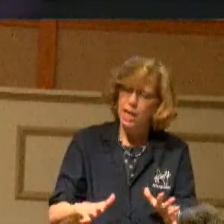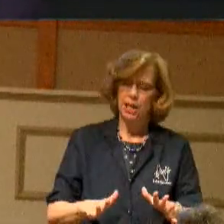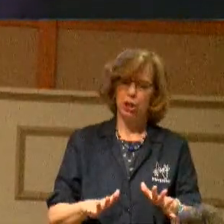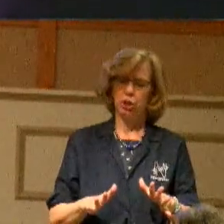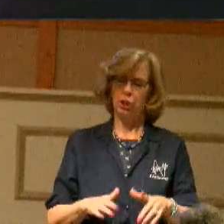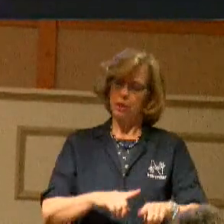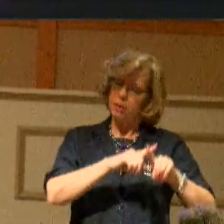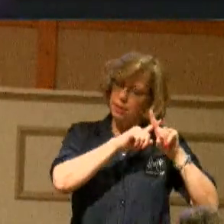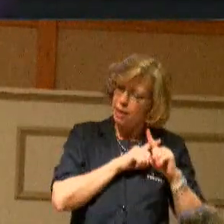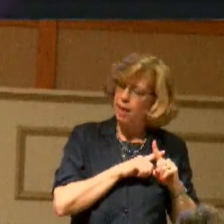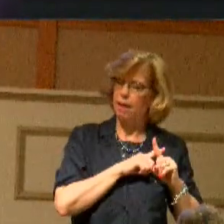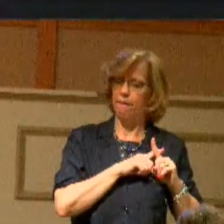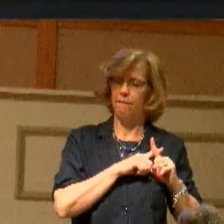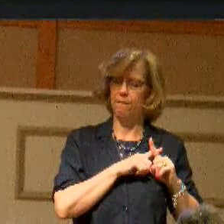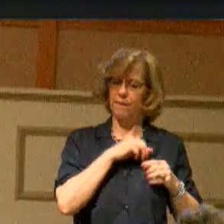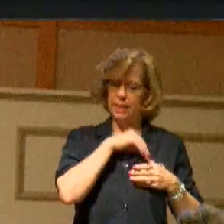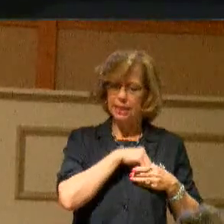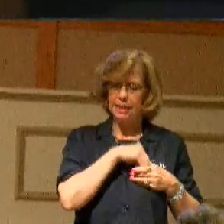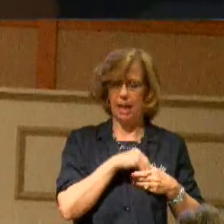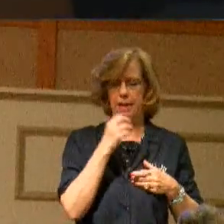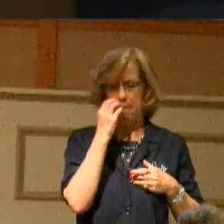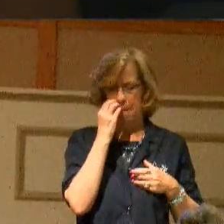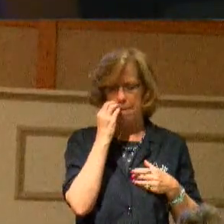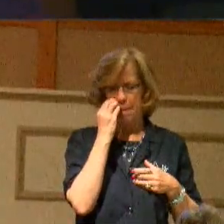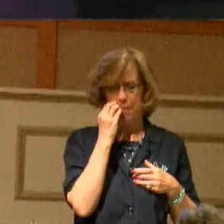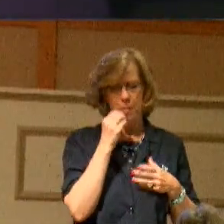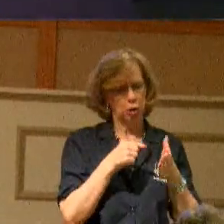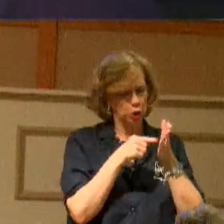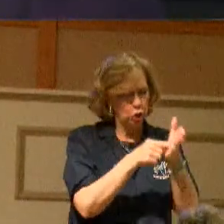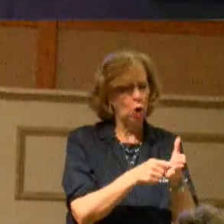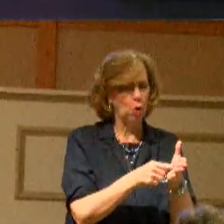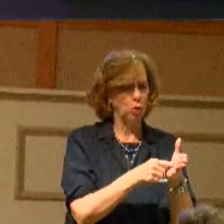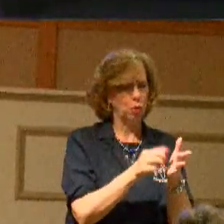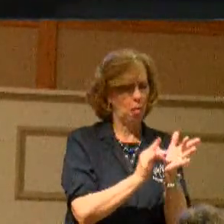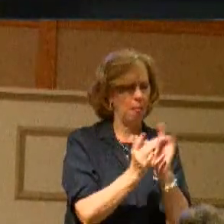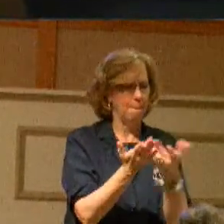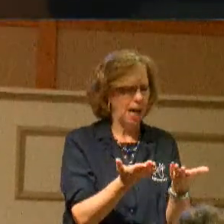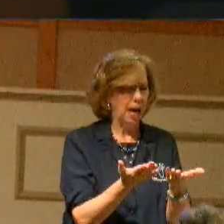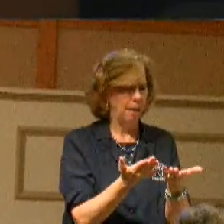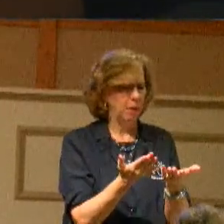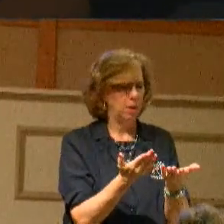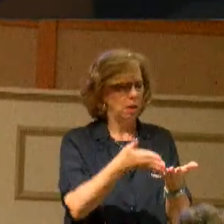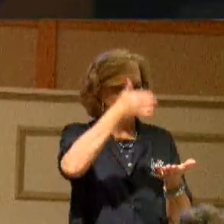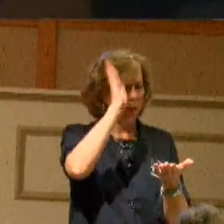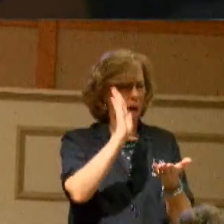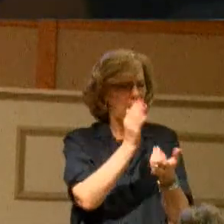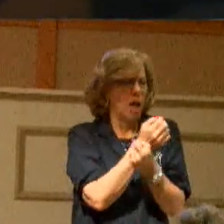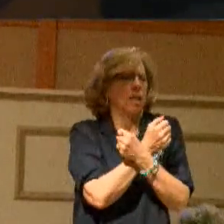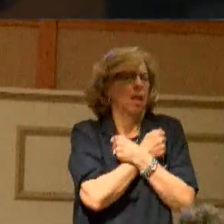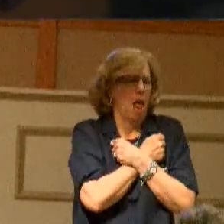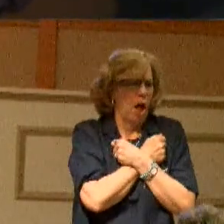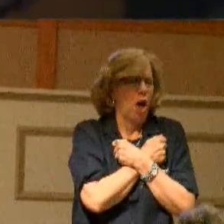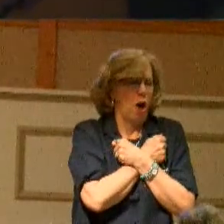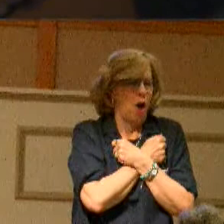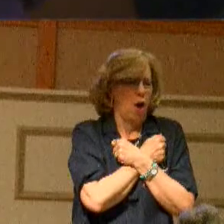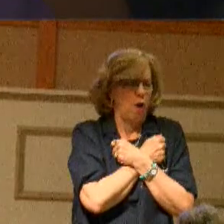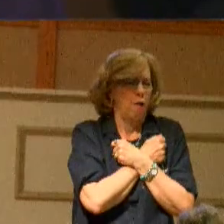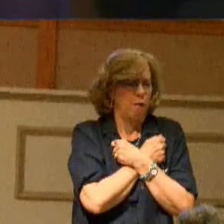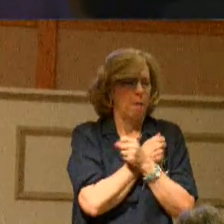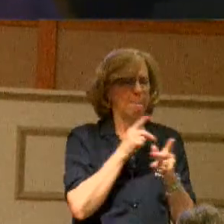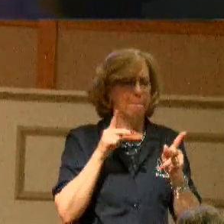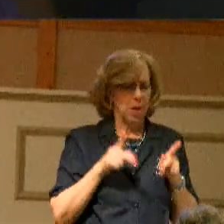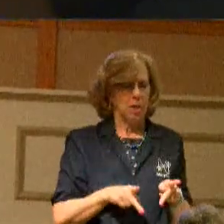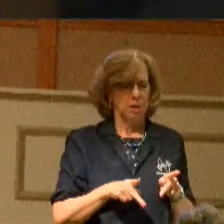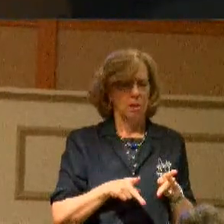your heart and life. We'll take a Bible and show you how that God's love can become real to you personally in your heart